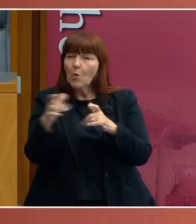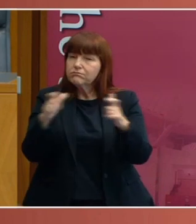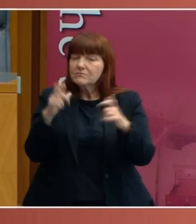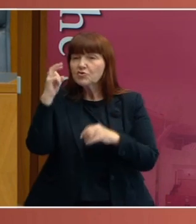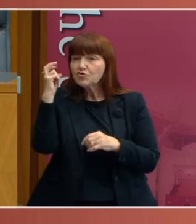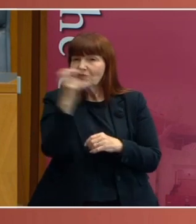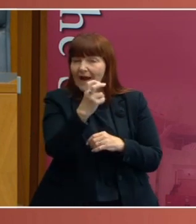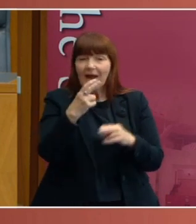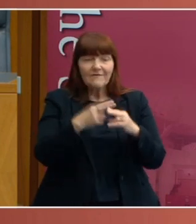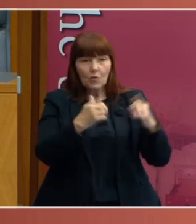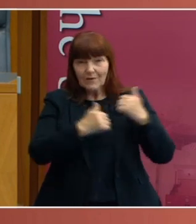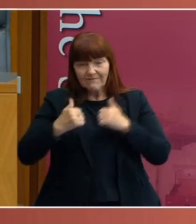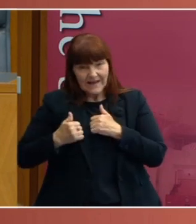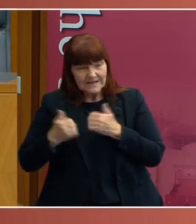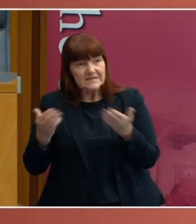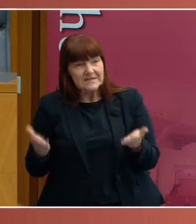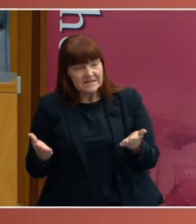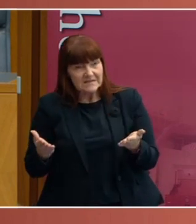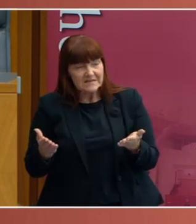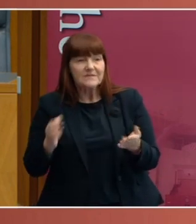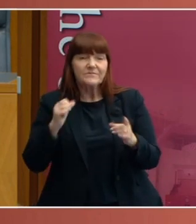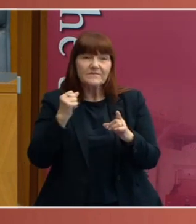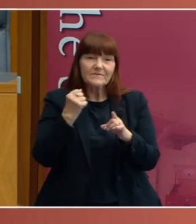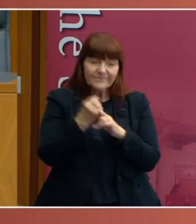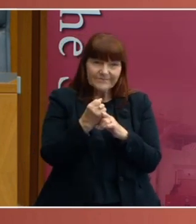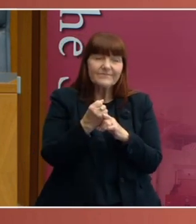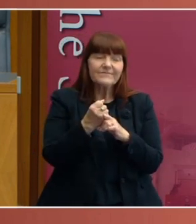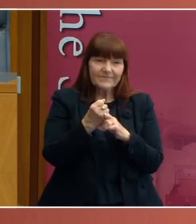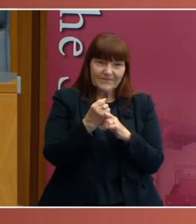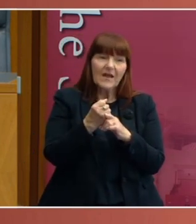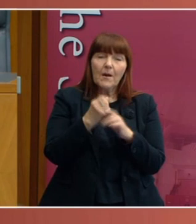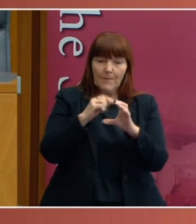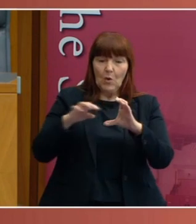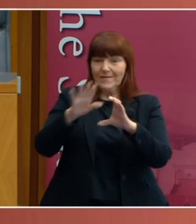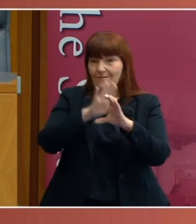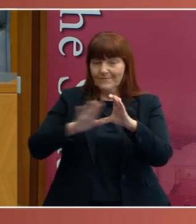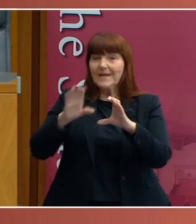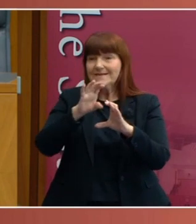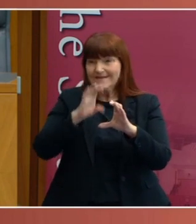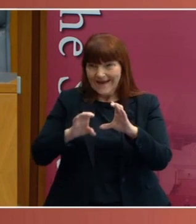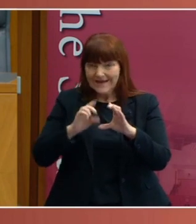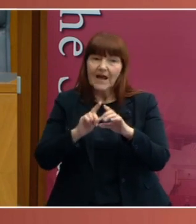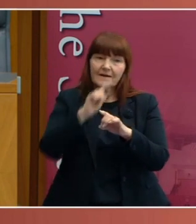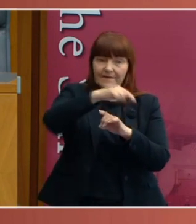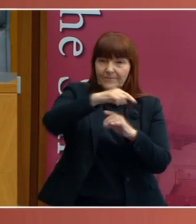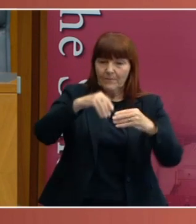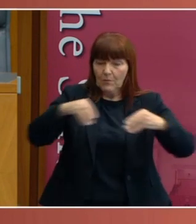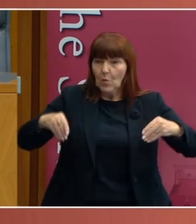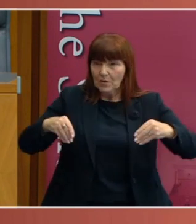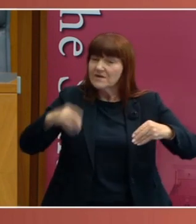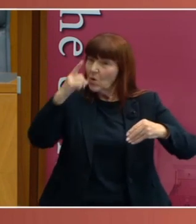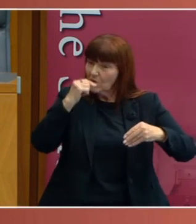for defence purposes, affecting both intrastate and interstate travel, it could have been valid.